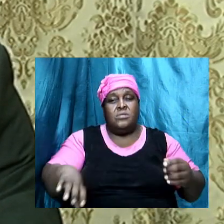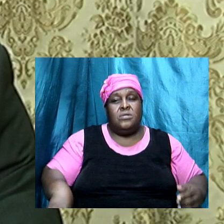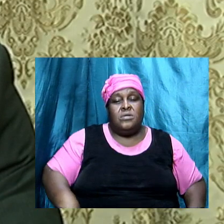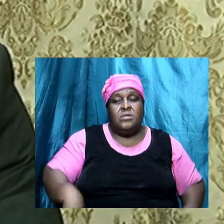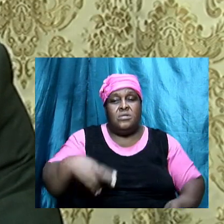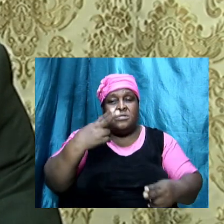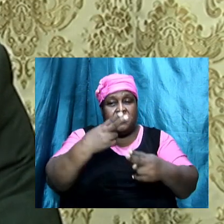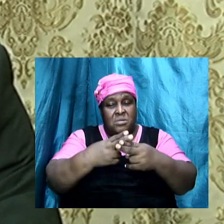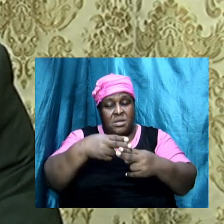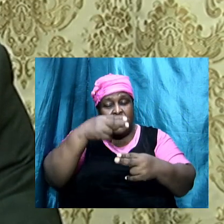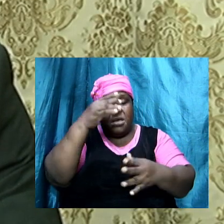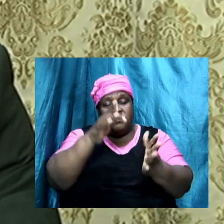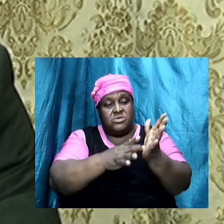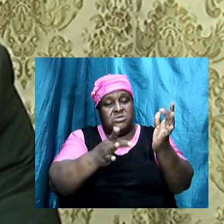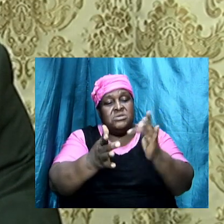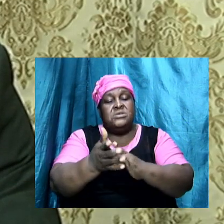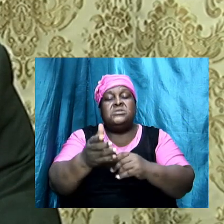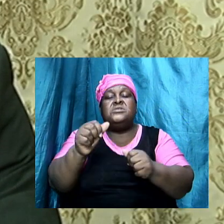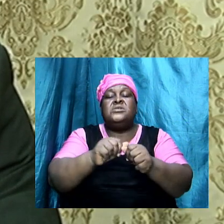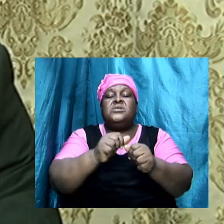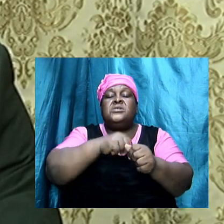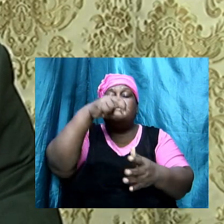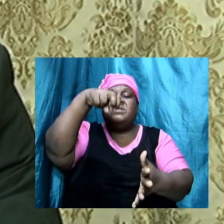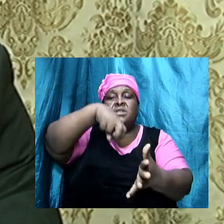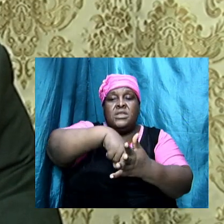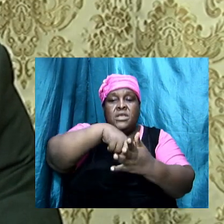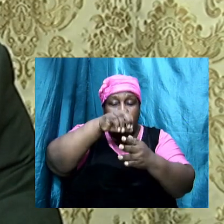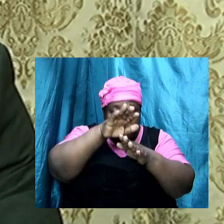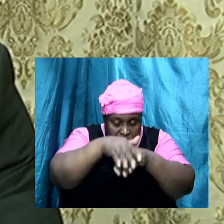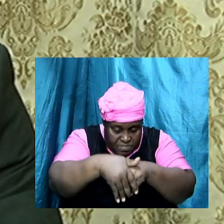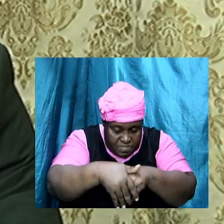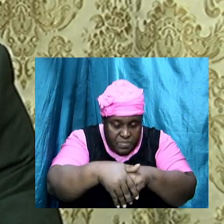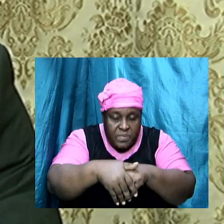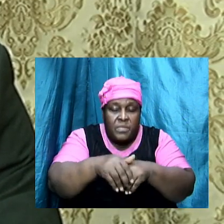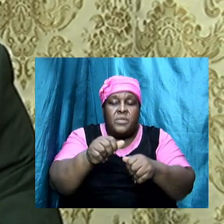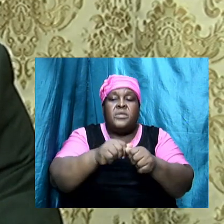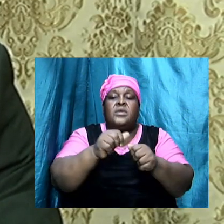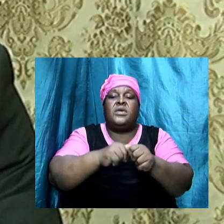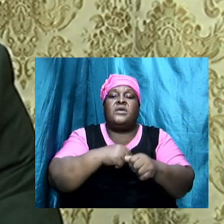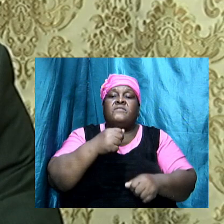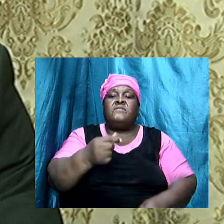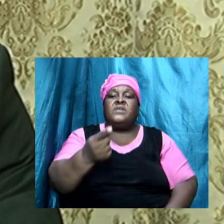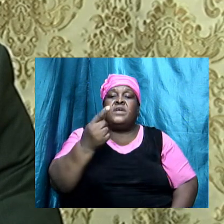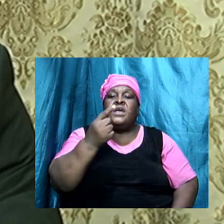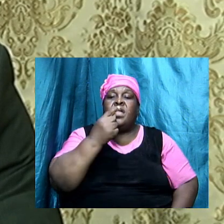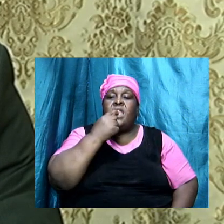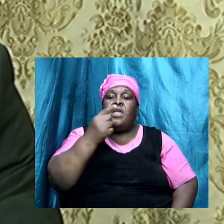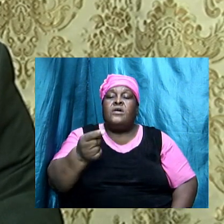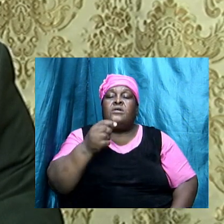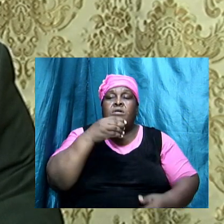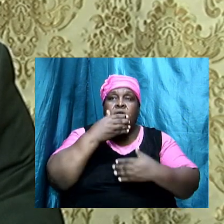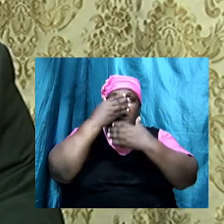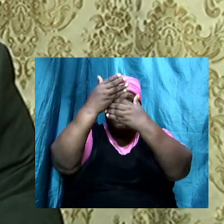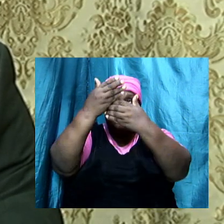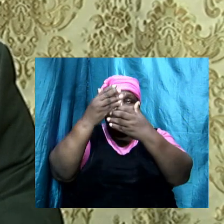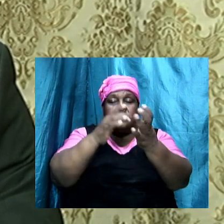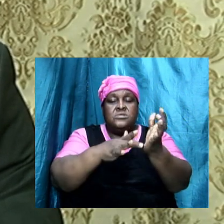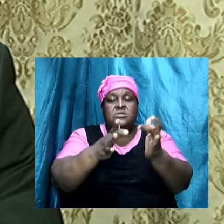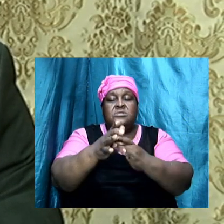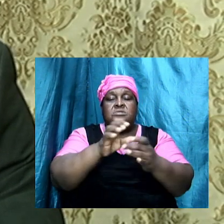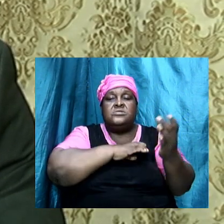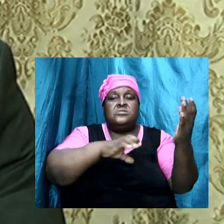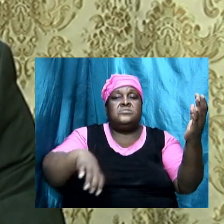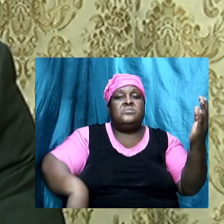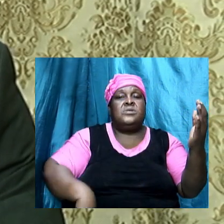For at the name of Jesus, every knee will have to bow. And every tongue confess that Jesus Christ is Lord. So, like I